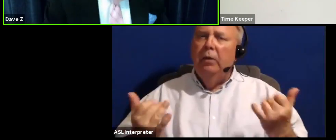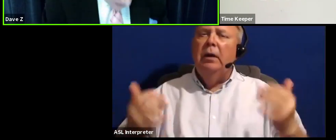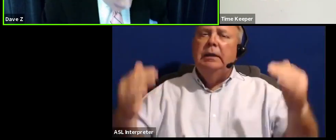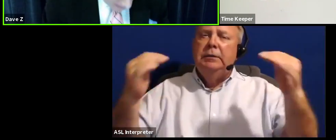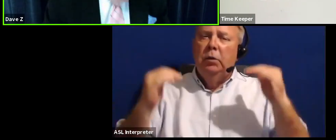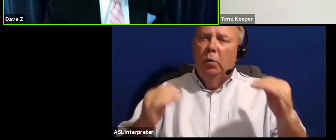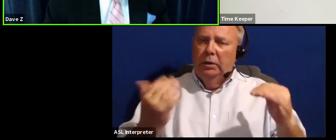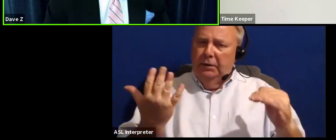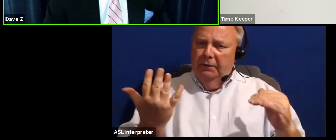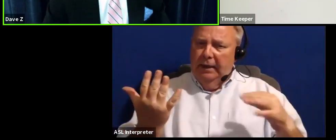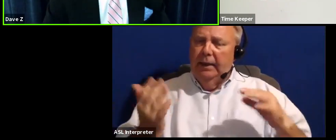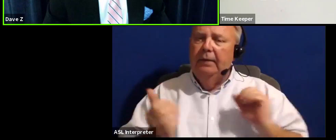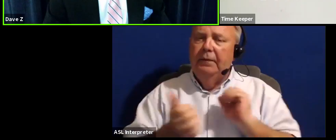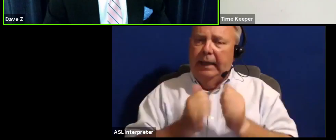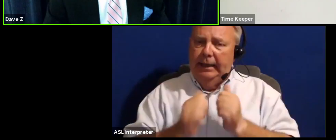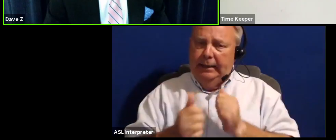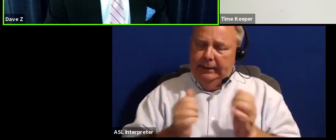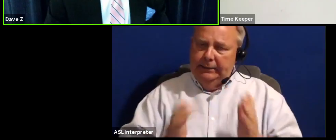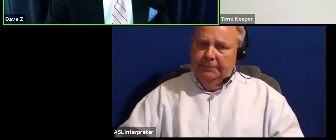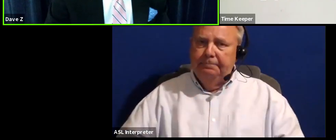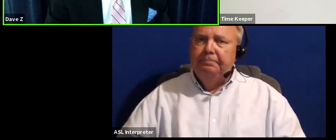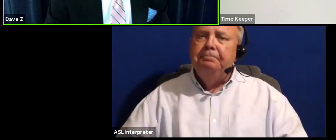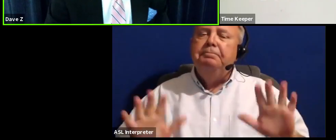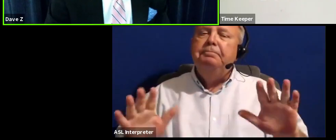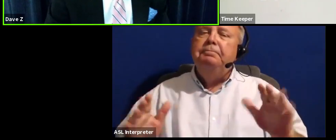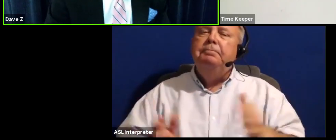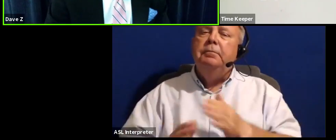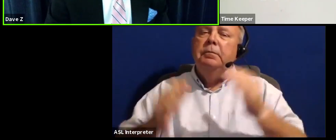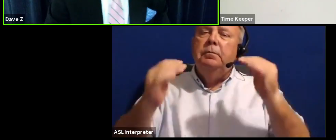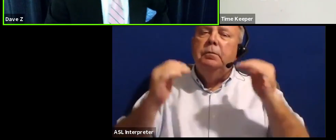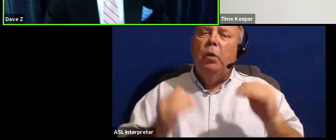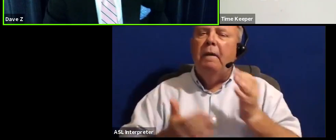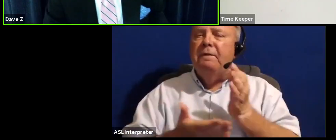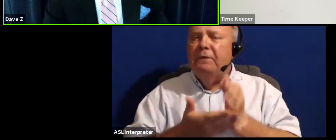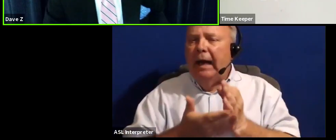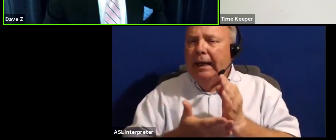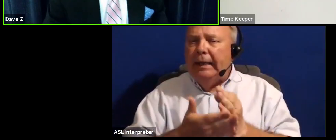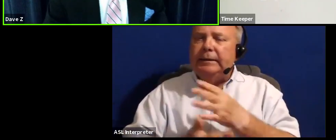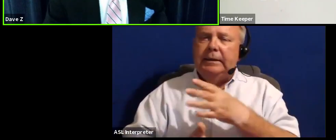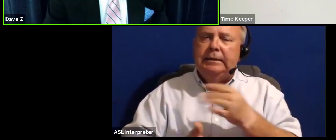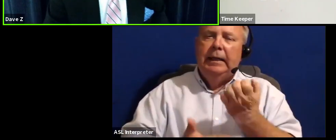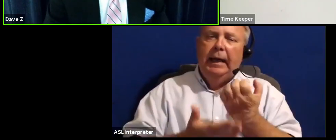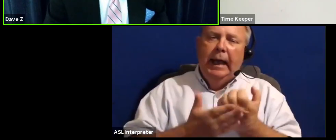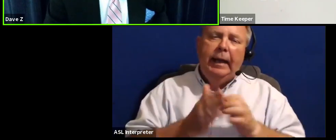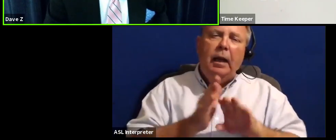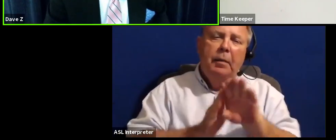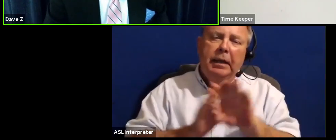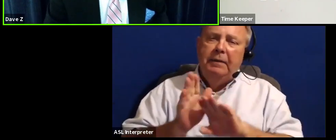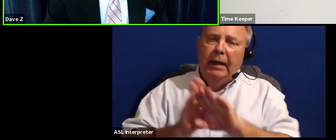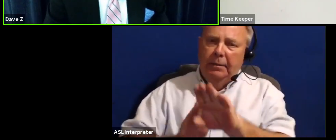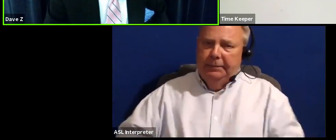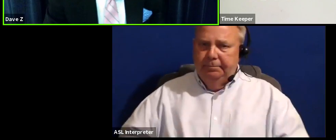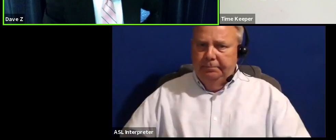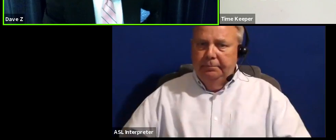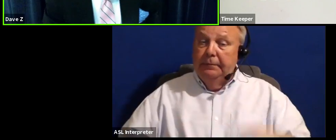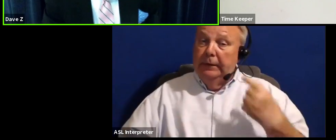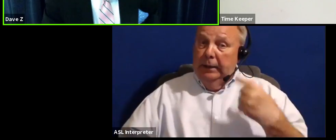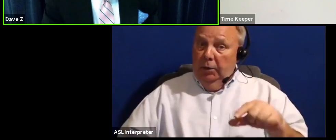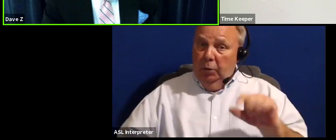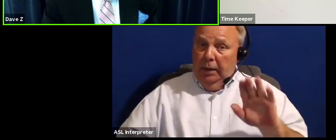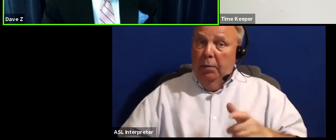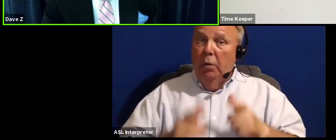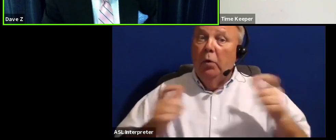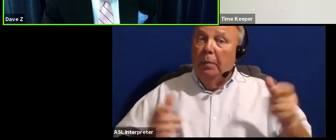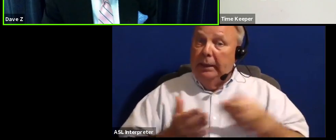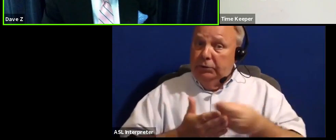question five candidates. Let's move next to finances and economic development. Greenbelt's major shopping